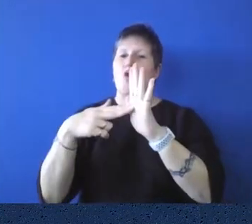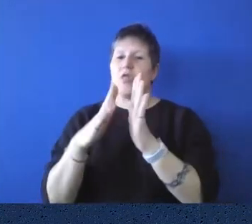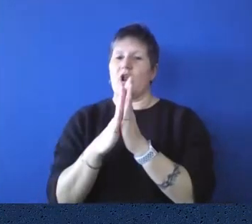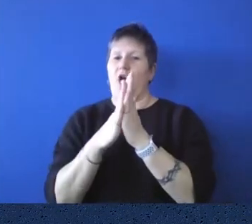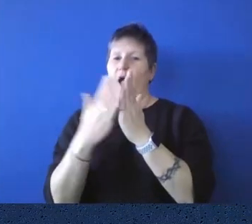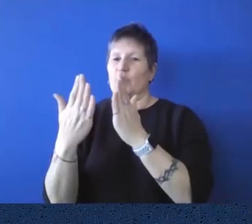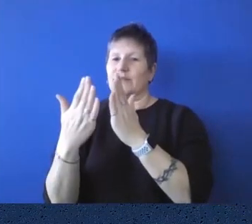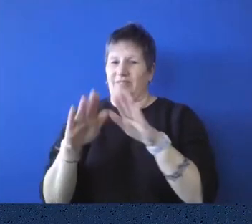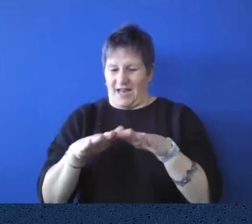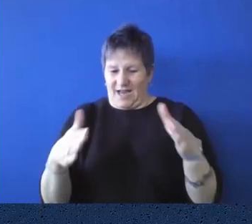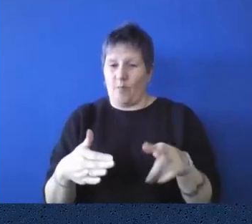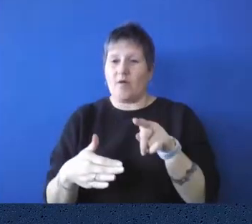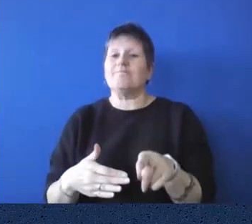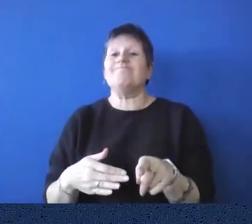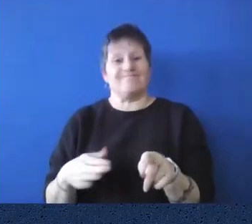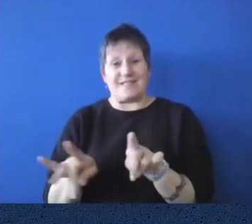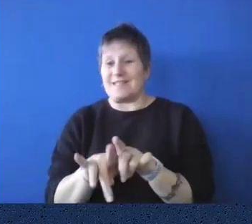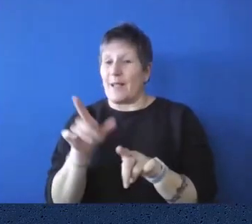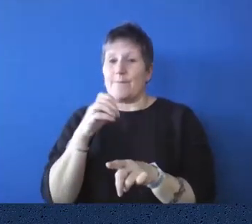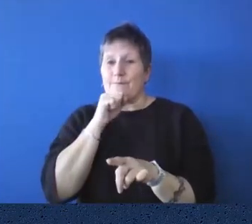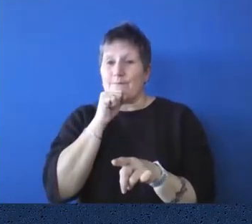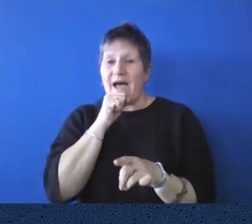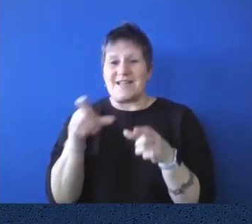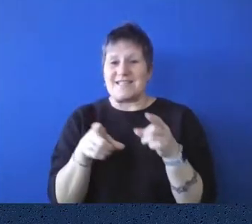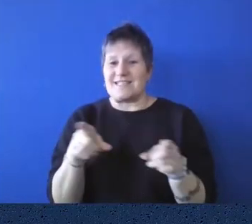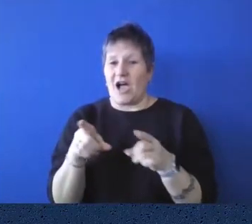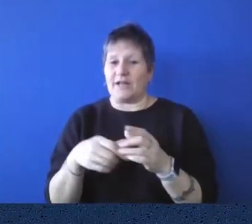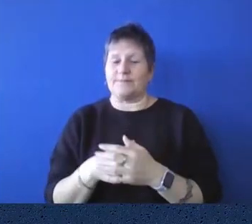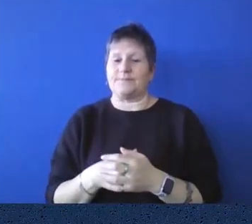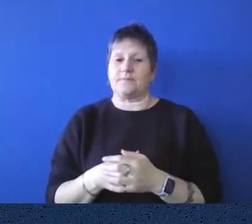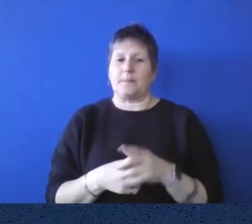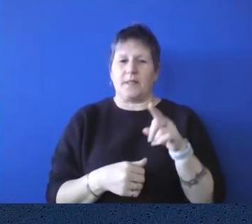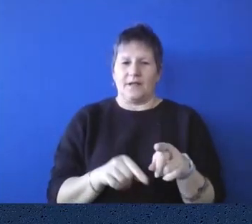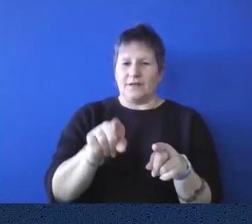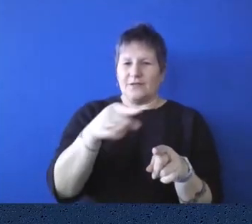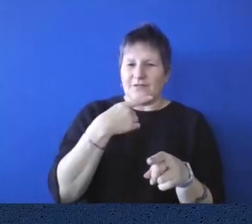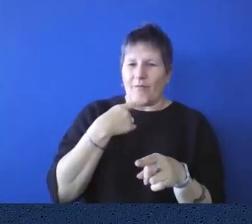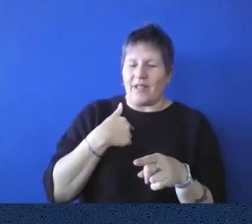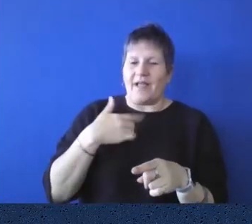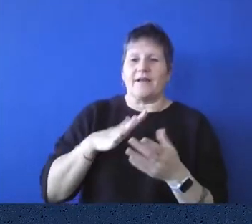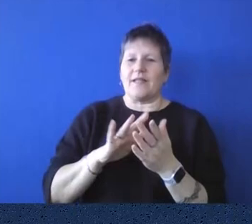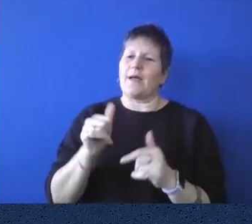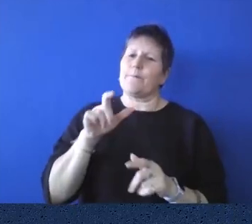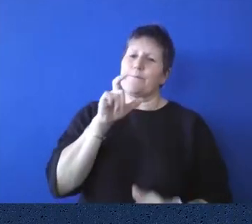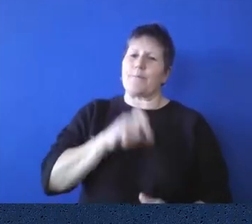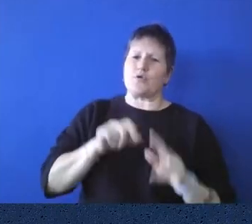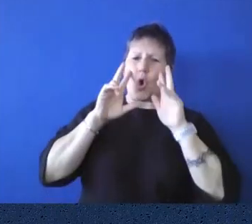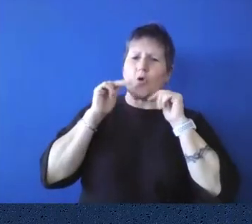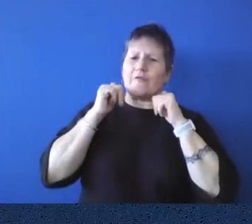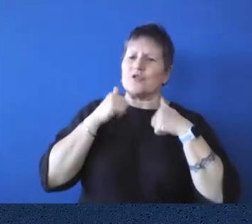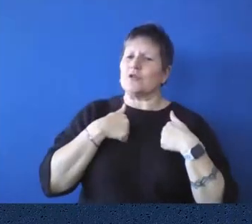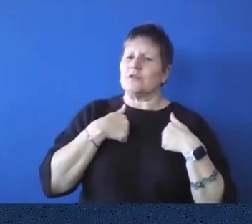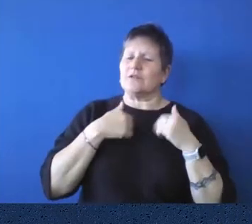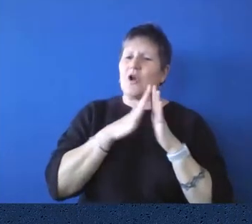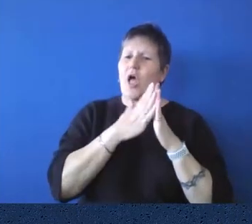out here were designed by the architect. Terry, you were talking about the librarian, um, and how he might service the members at the time being male.